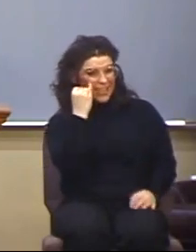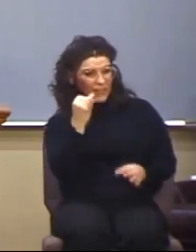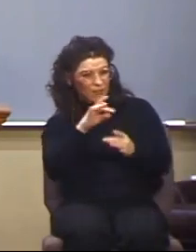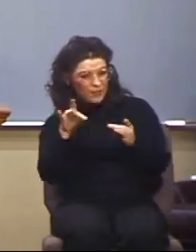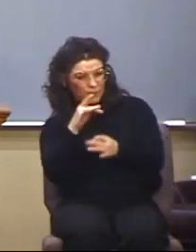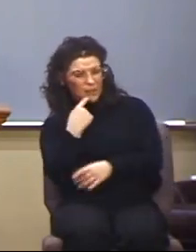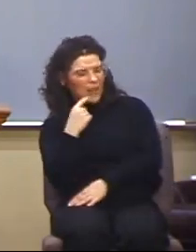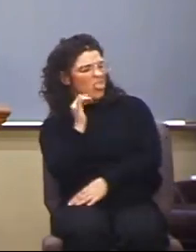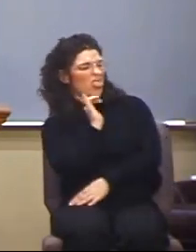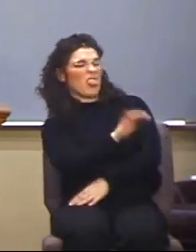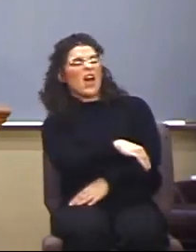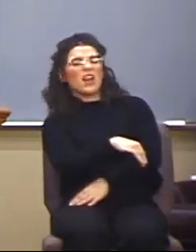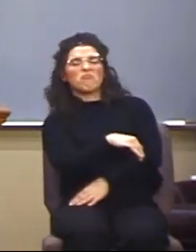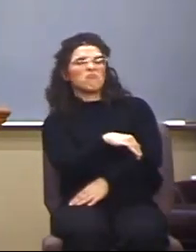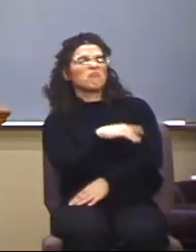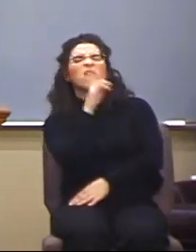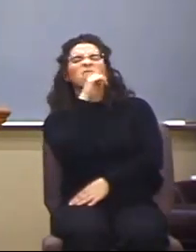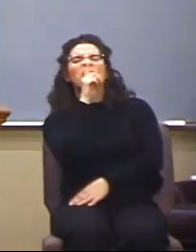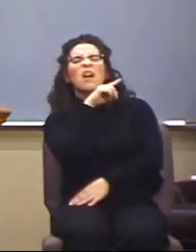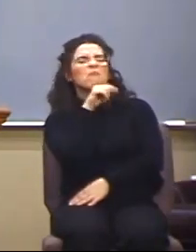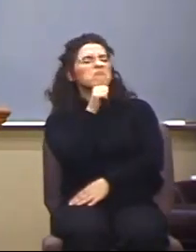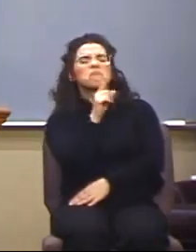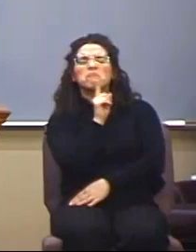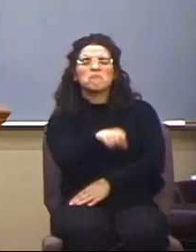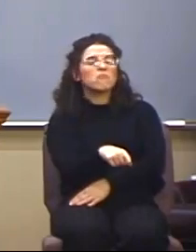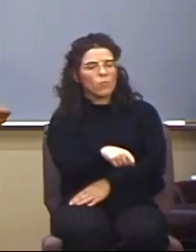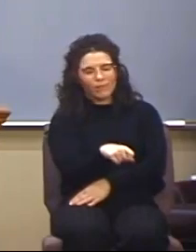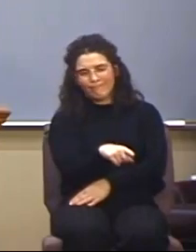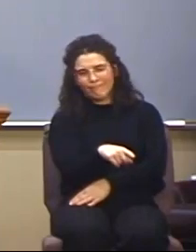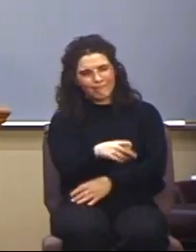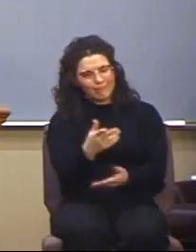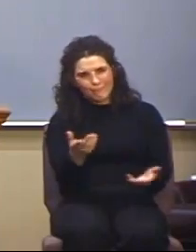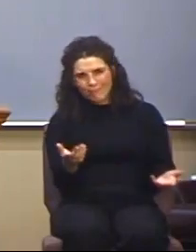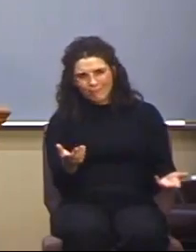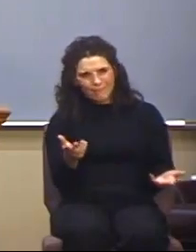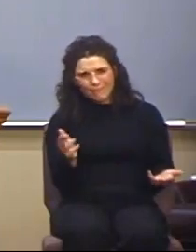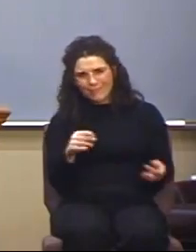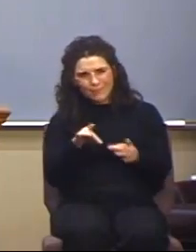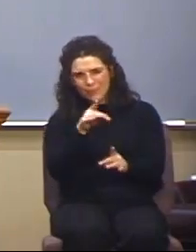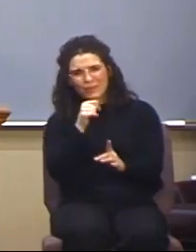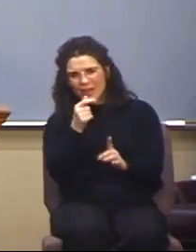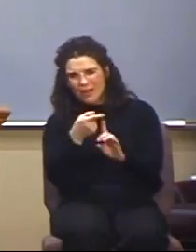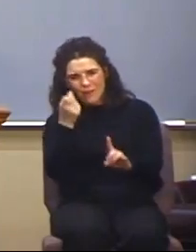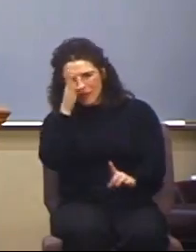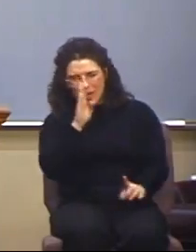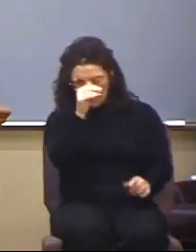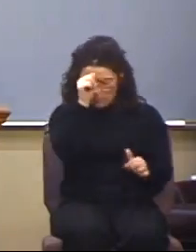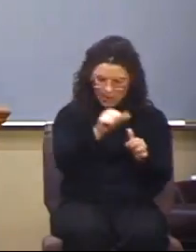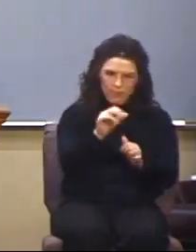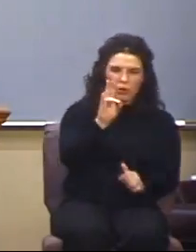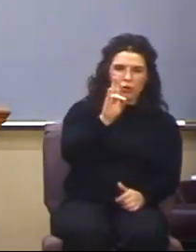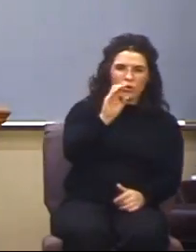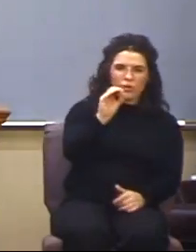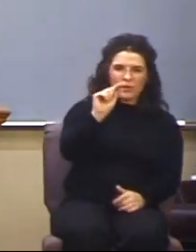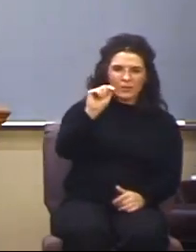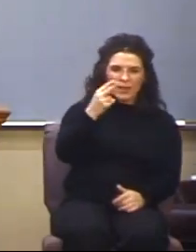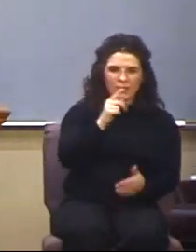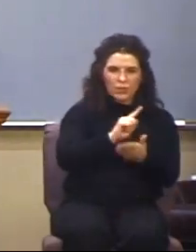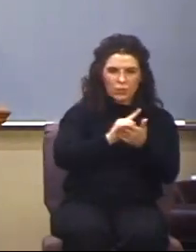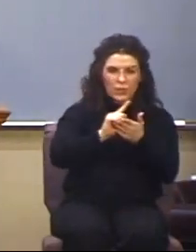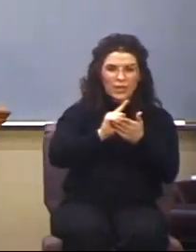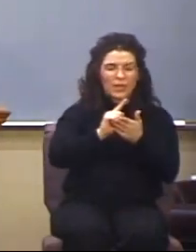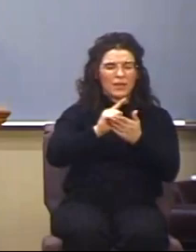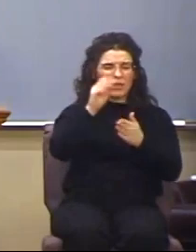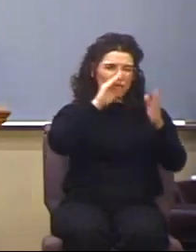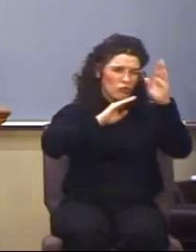not true. Remember, during the 70th week, that tribulitional period, in the middle of the week, there will be